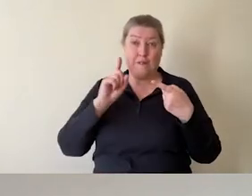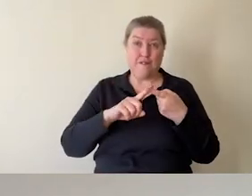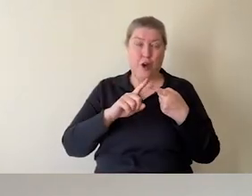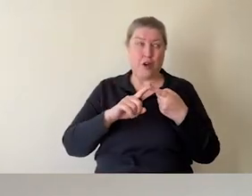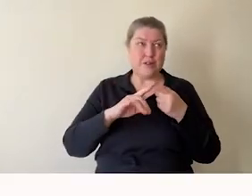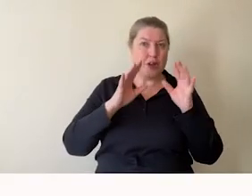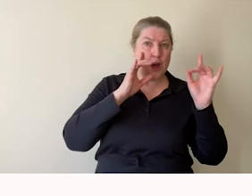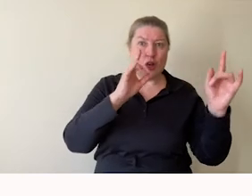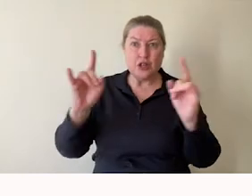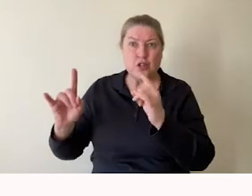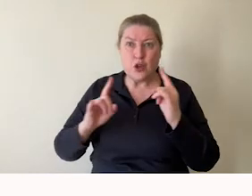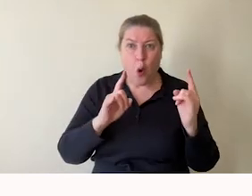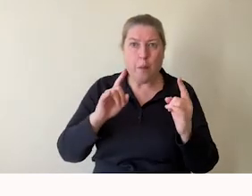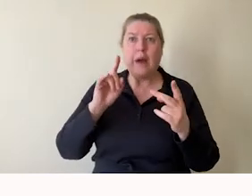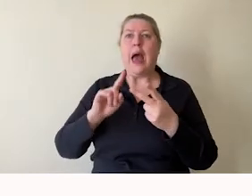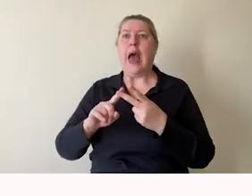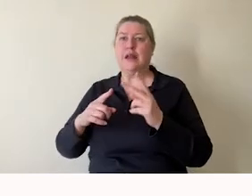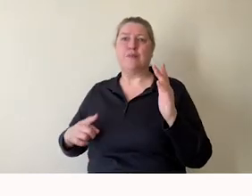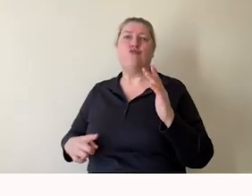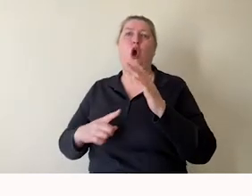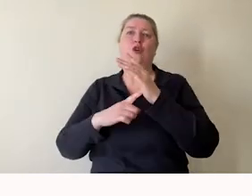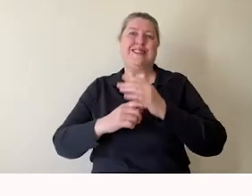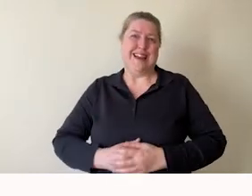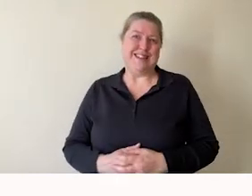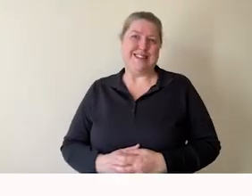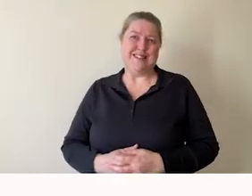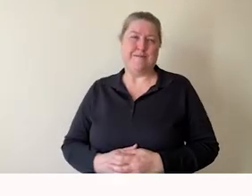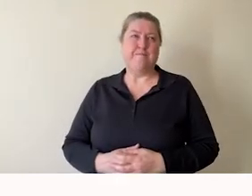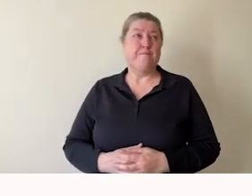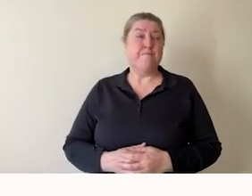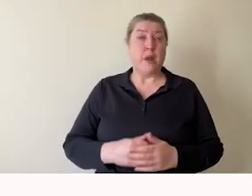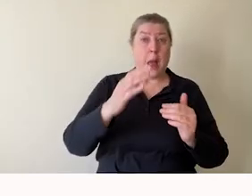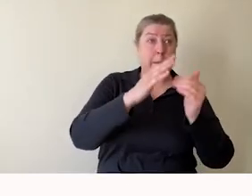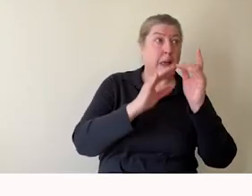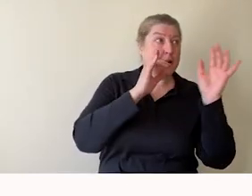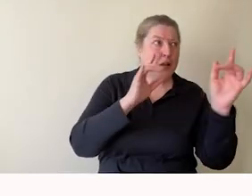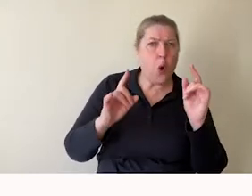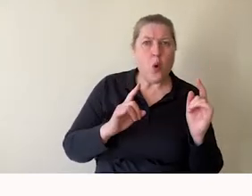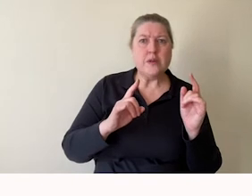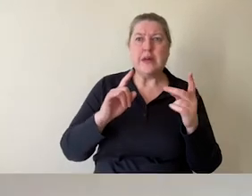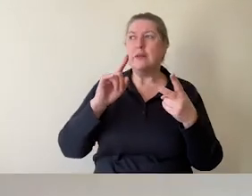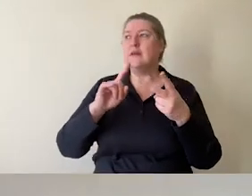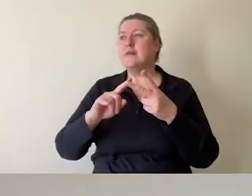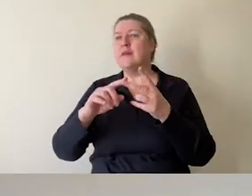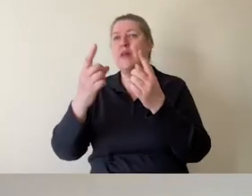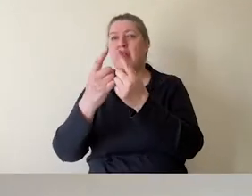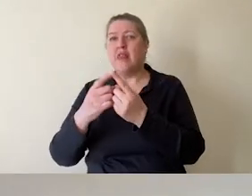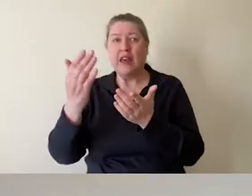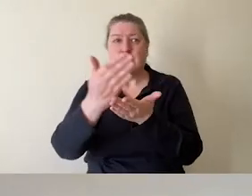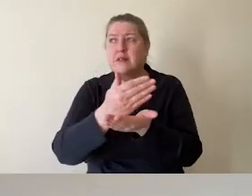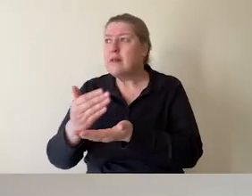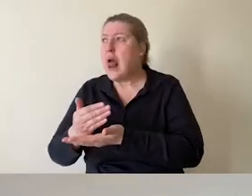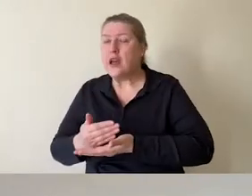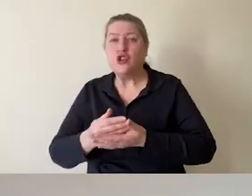and prioritising. Do your audit of the building. Do your audit of your collection, the areas of the